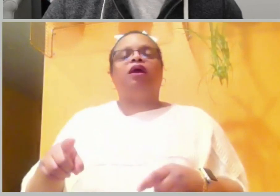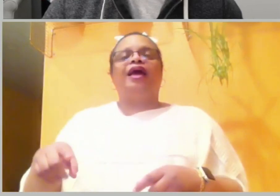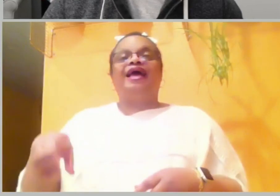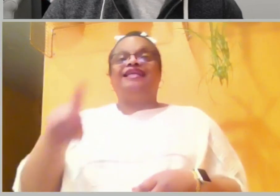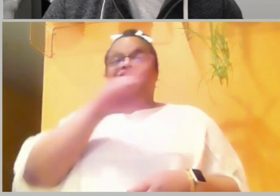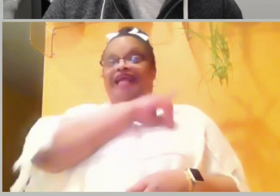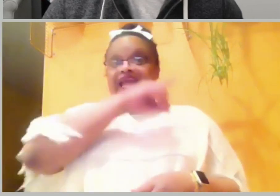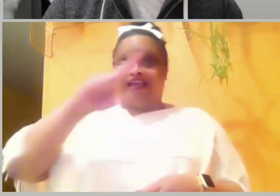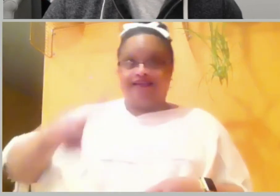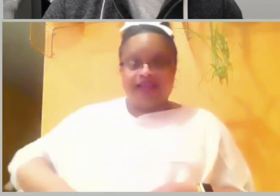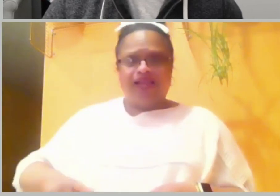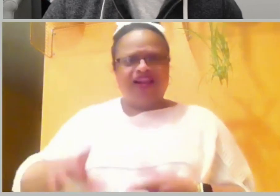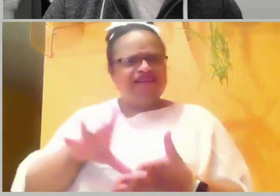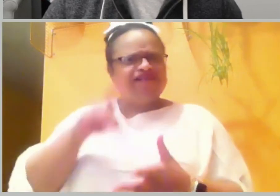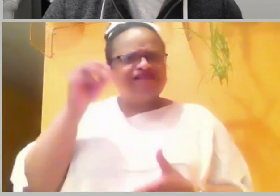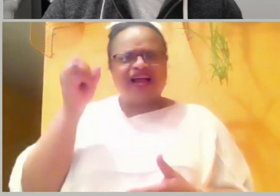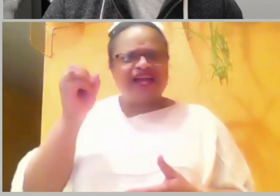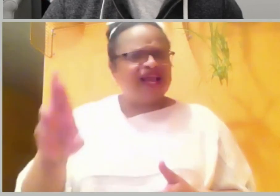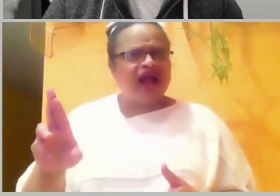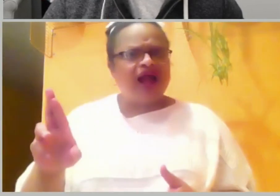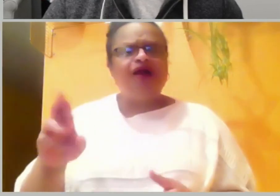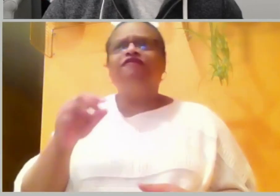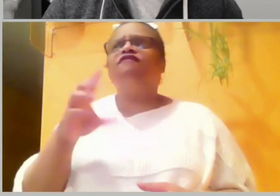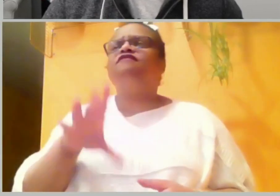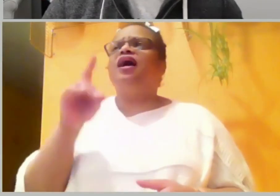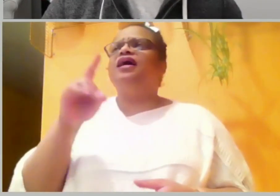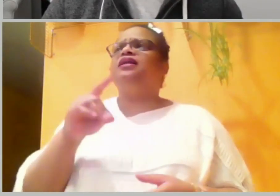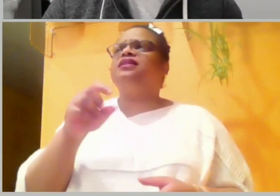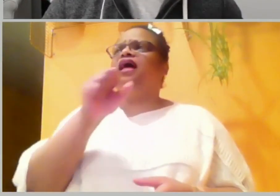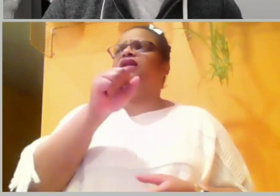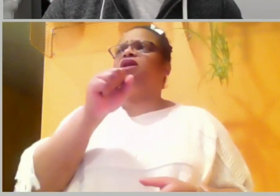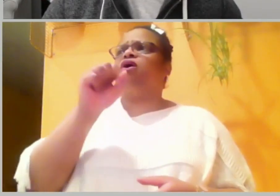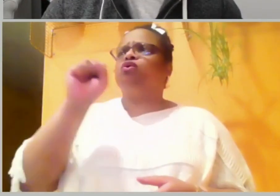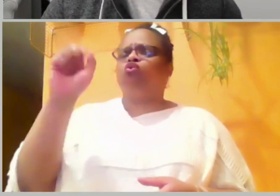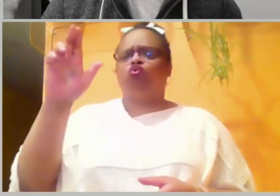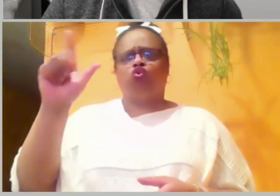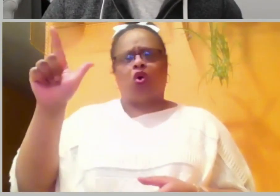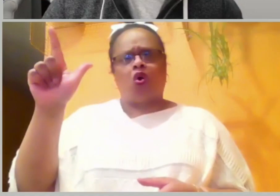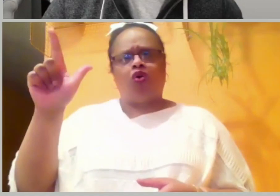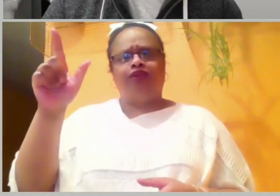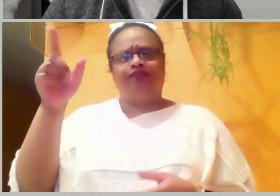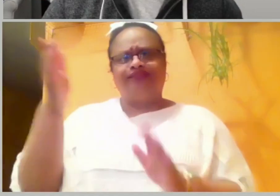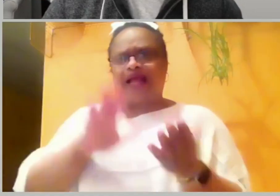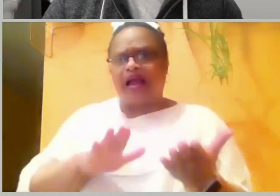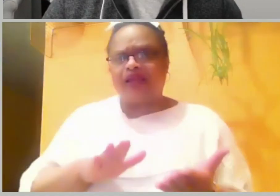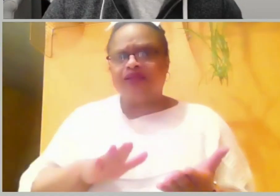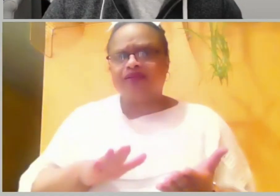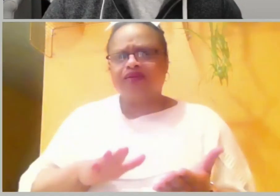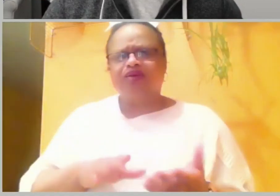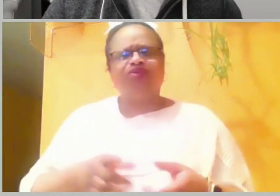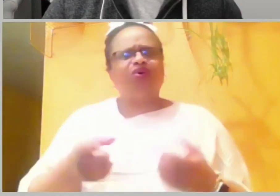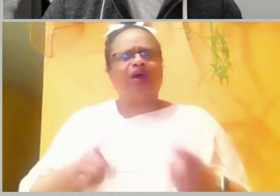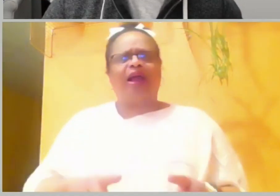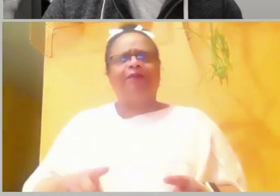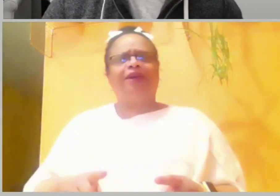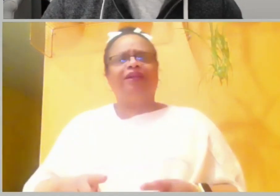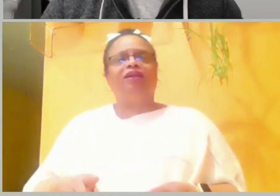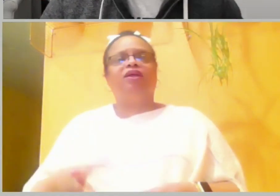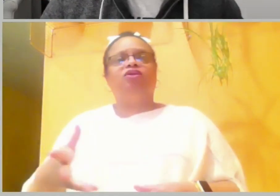was hunted for years by King Saul, who was seeking after David's death because of Saul's jealousy and envy.